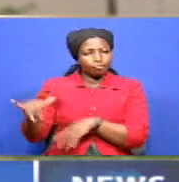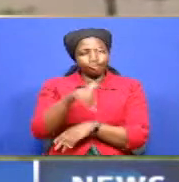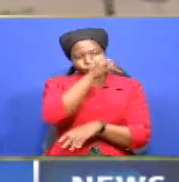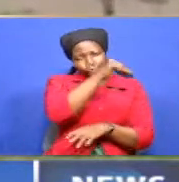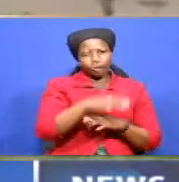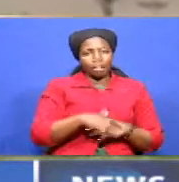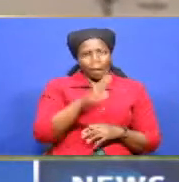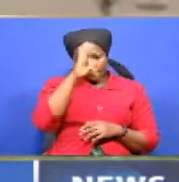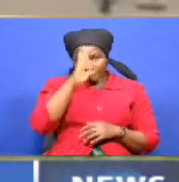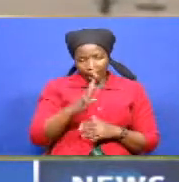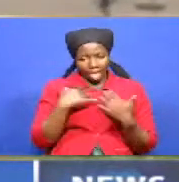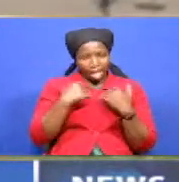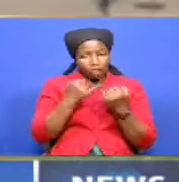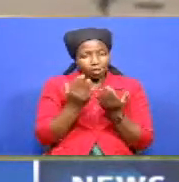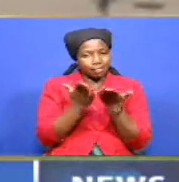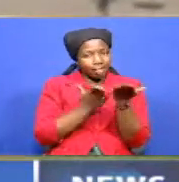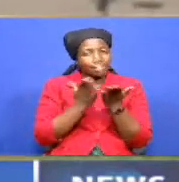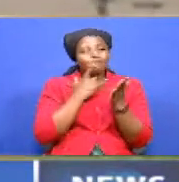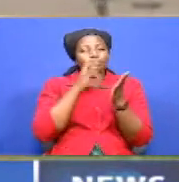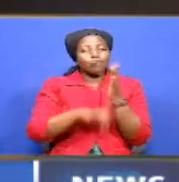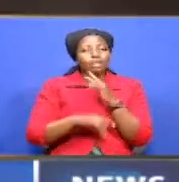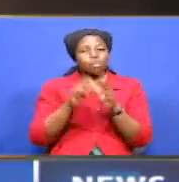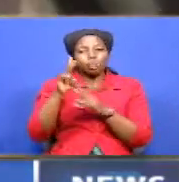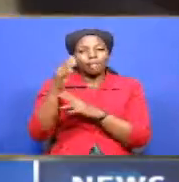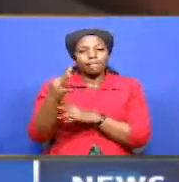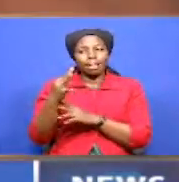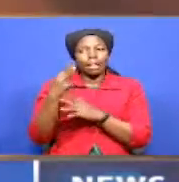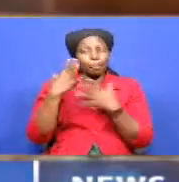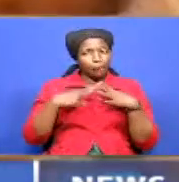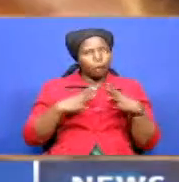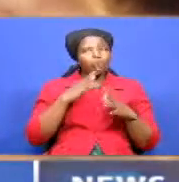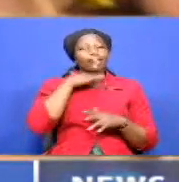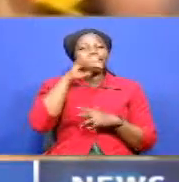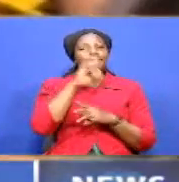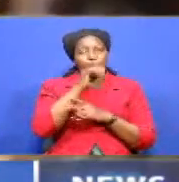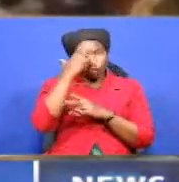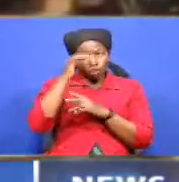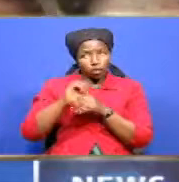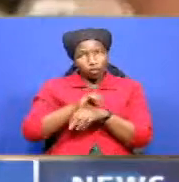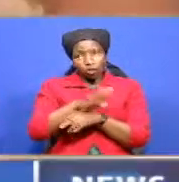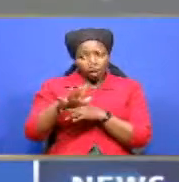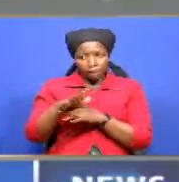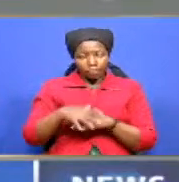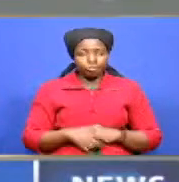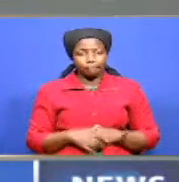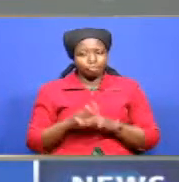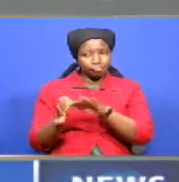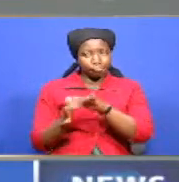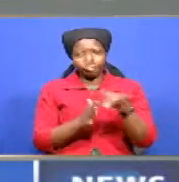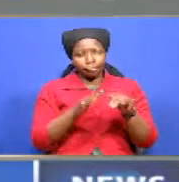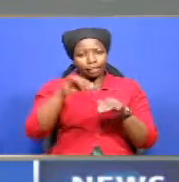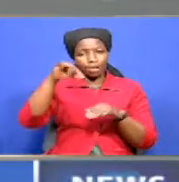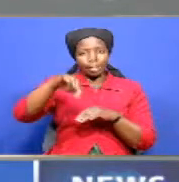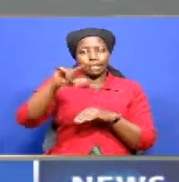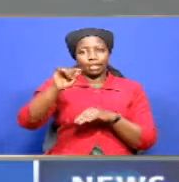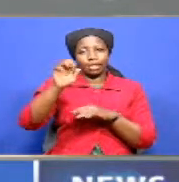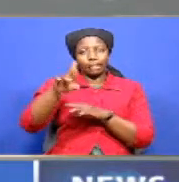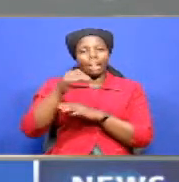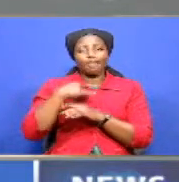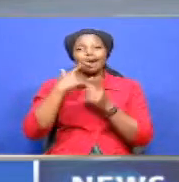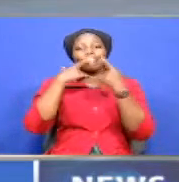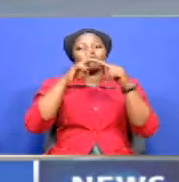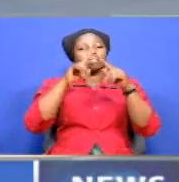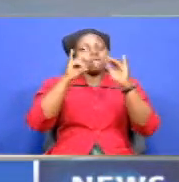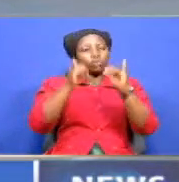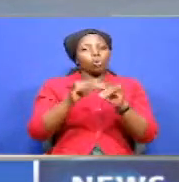Sissai reported on Monday that at least 23 indigenous people had died from COVID-19. Elsewhere, Qatar has announced a series of new